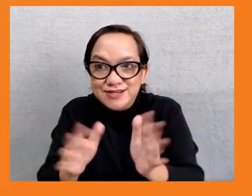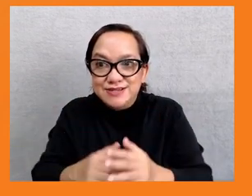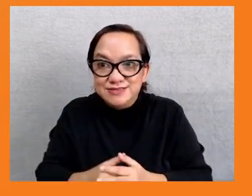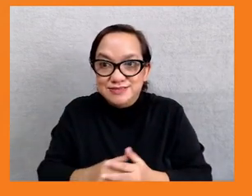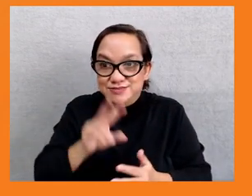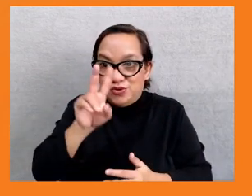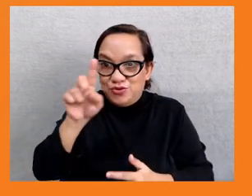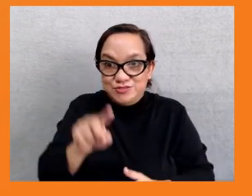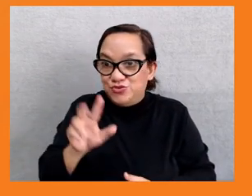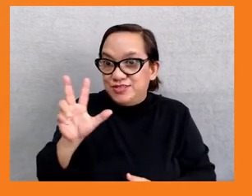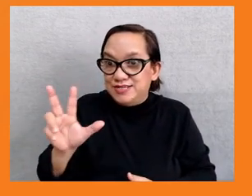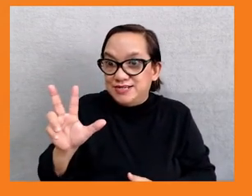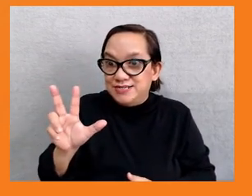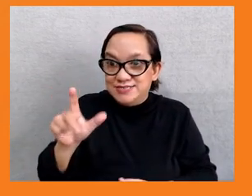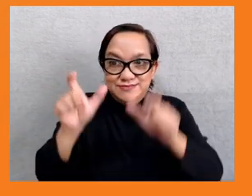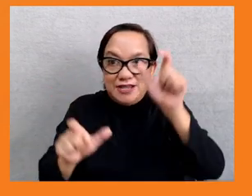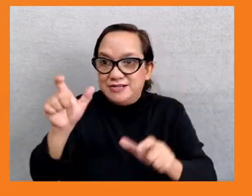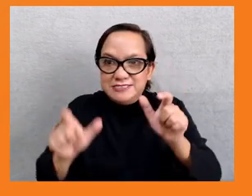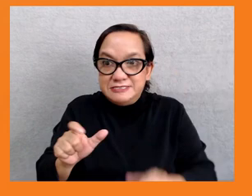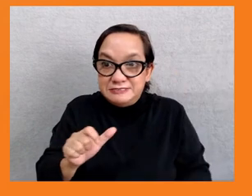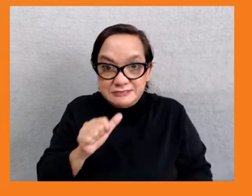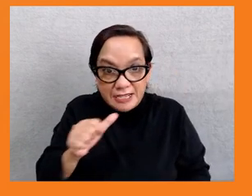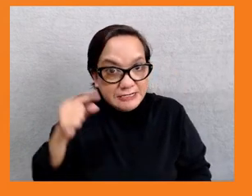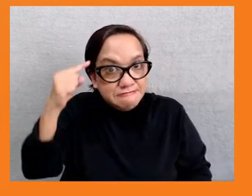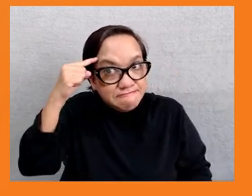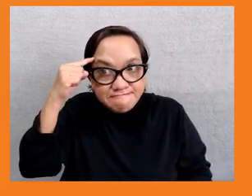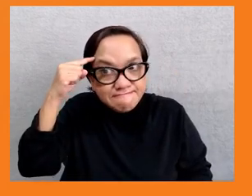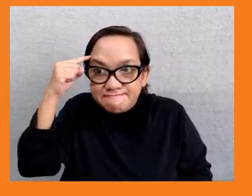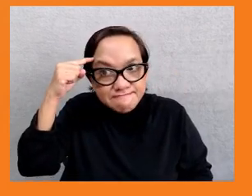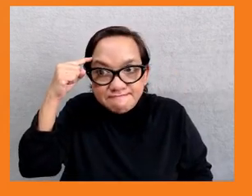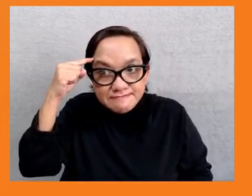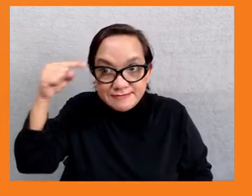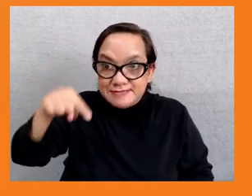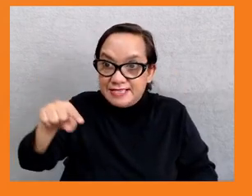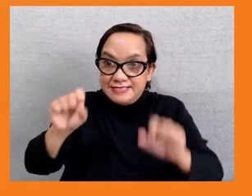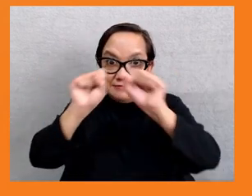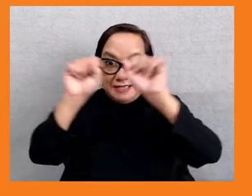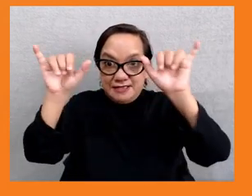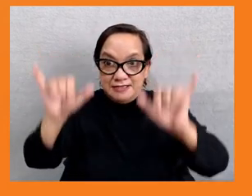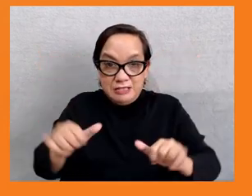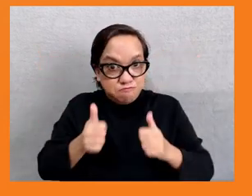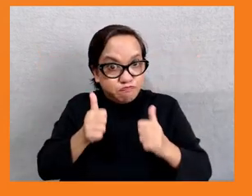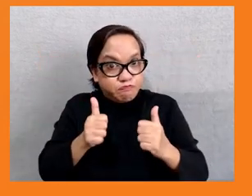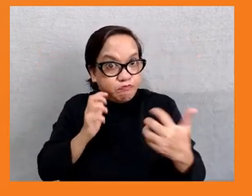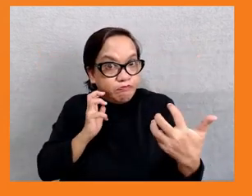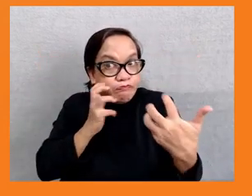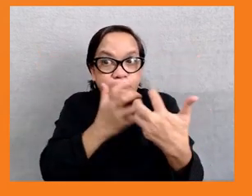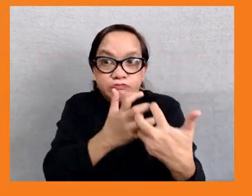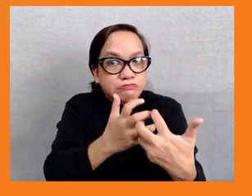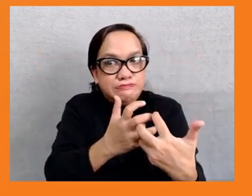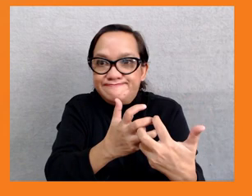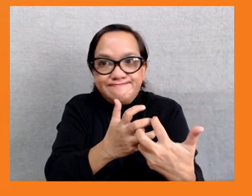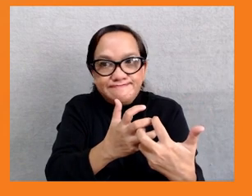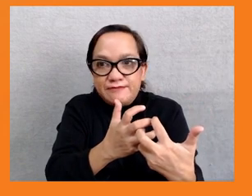think that their current tax system is progressive enough, i.e. that the rich are bearing a fair share of the burden, and want it to be more